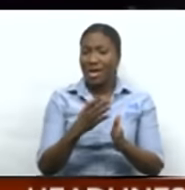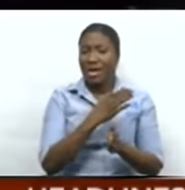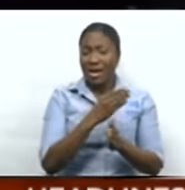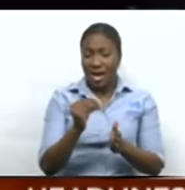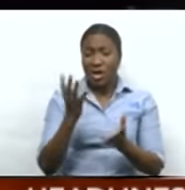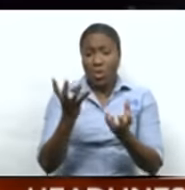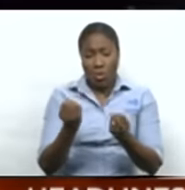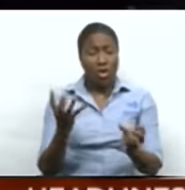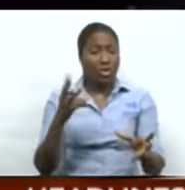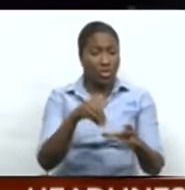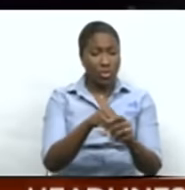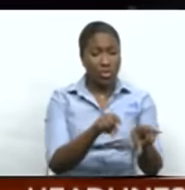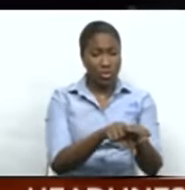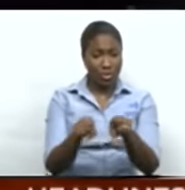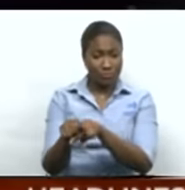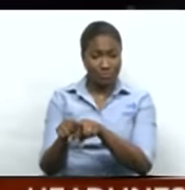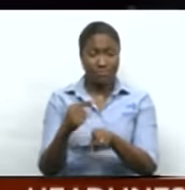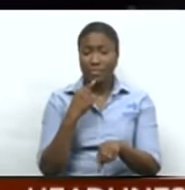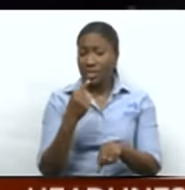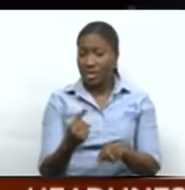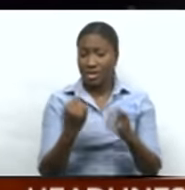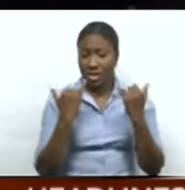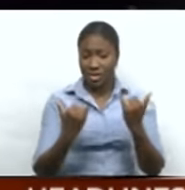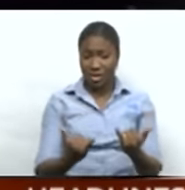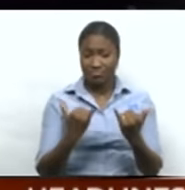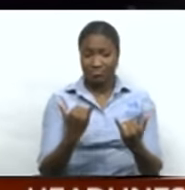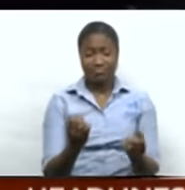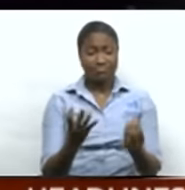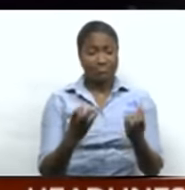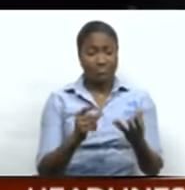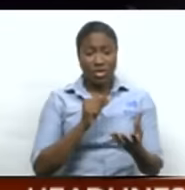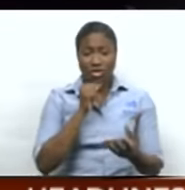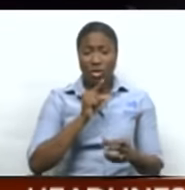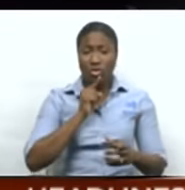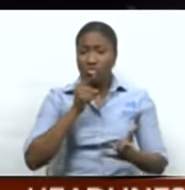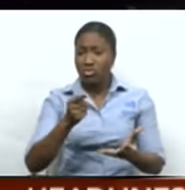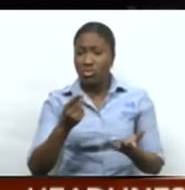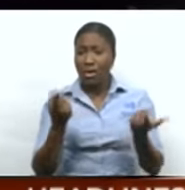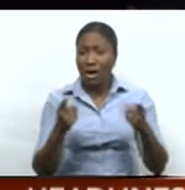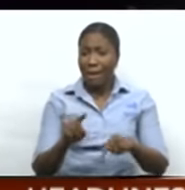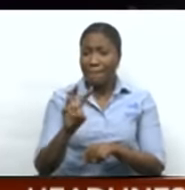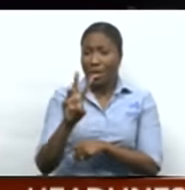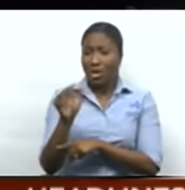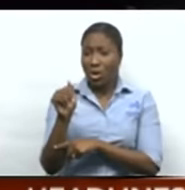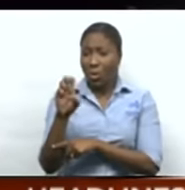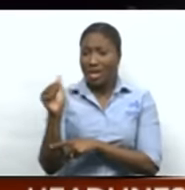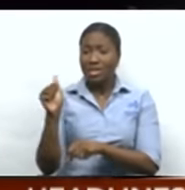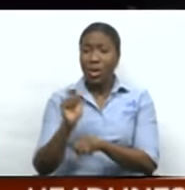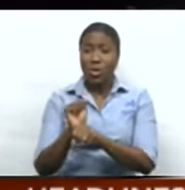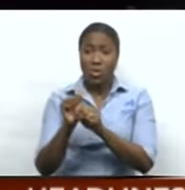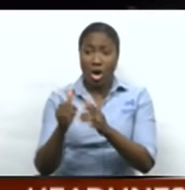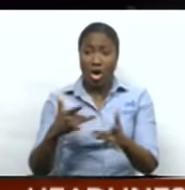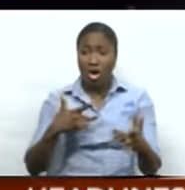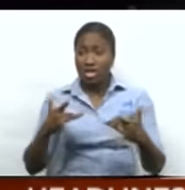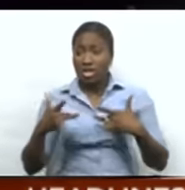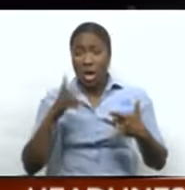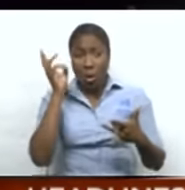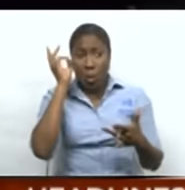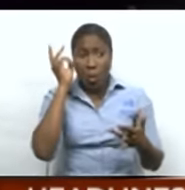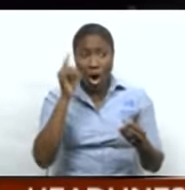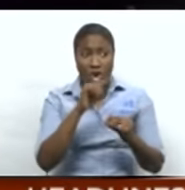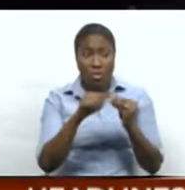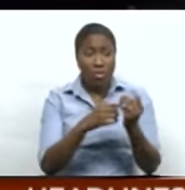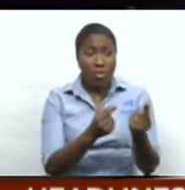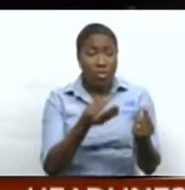exercise. He said this current climate of uncertainty has WASA workers extremely concerned and worried about their futures. He said